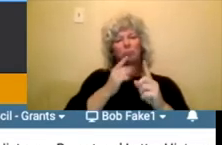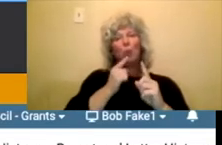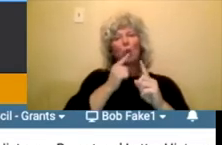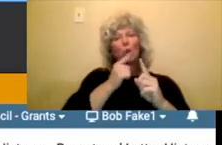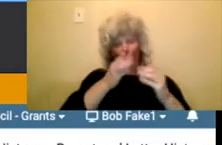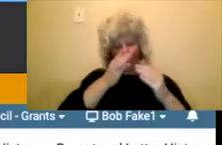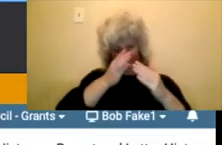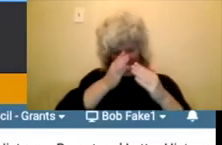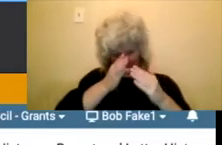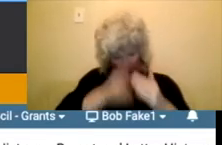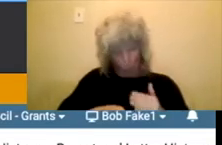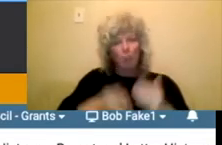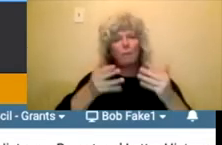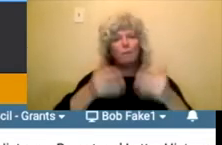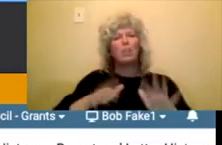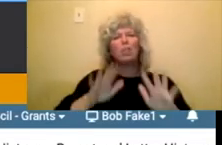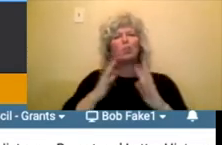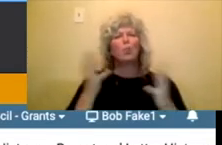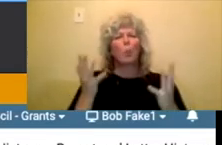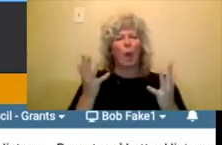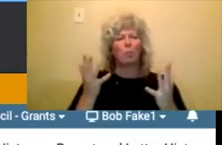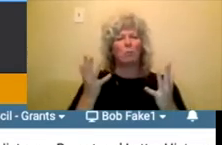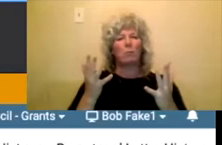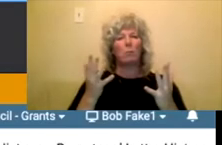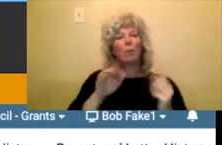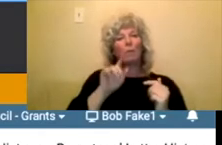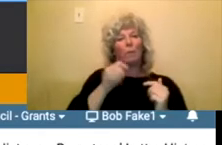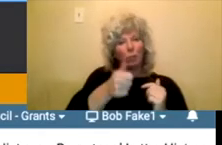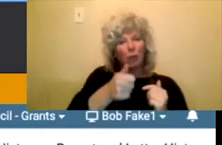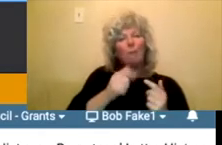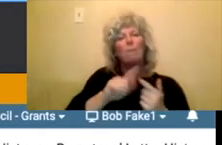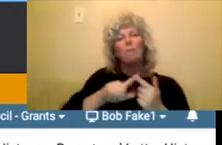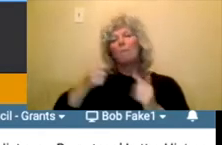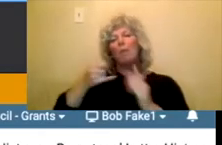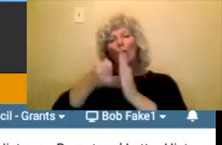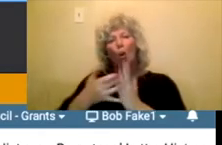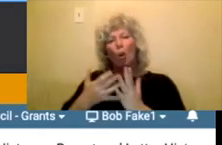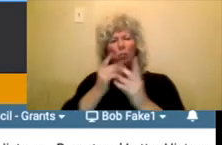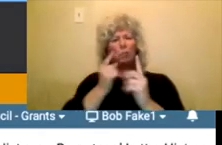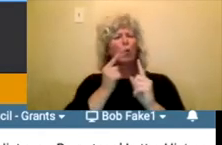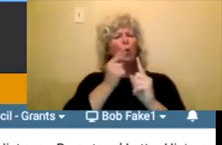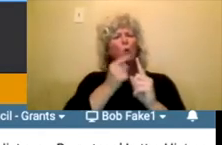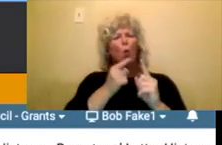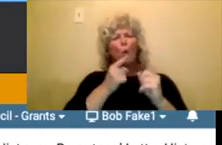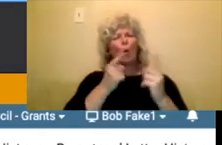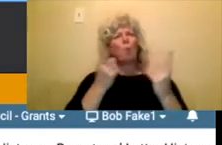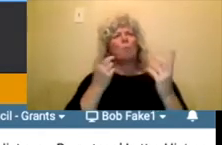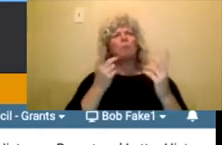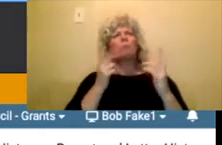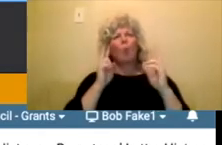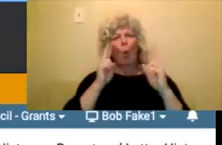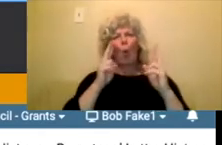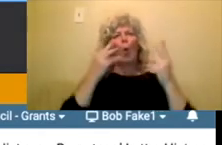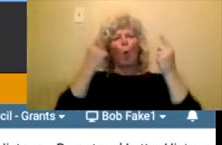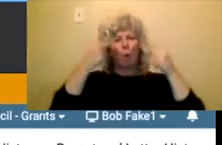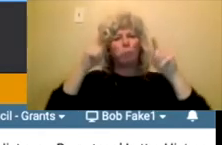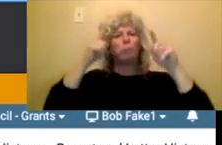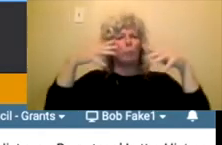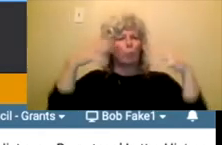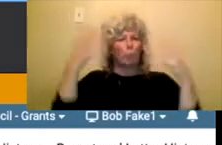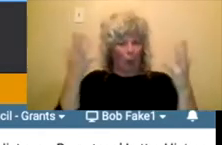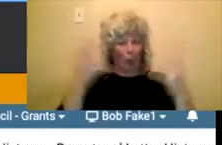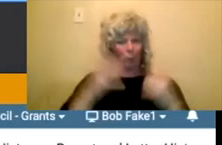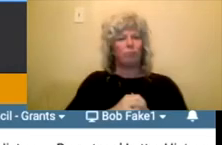other artists involved in your project. Um, so I'm just kind of painting this picture of what your